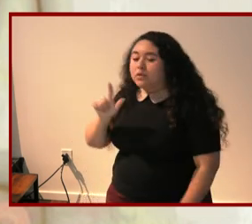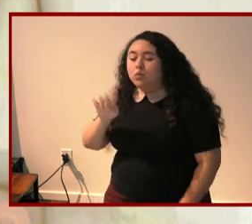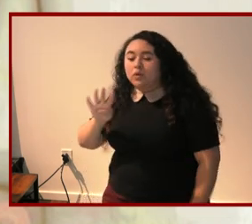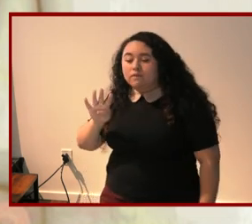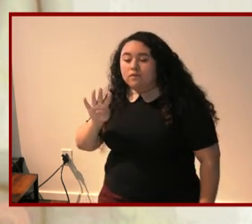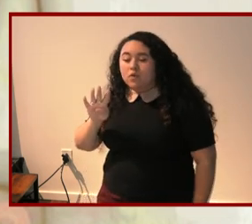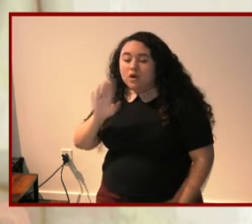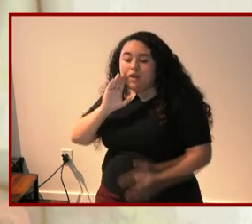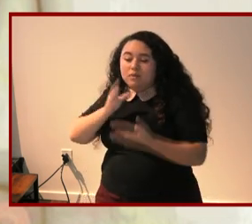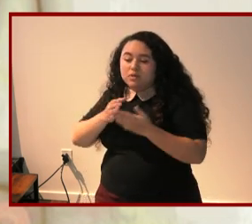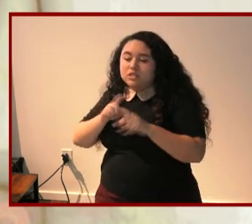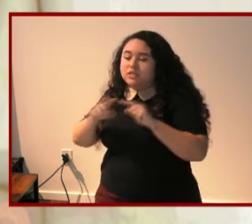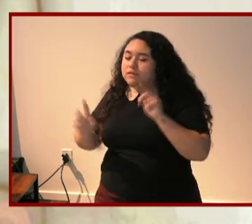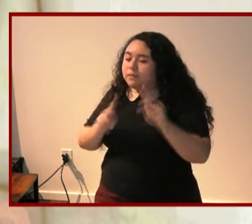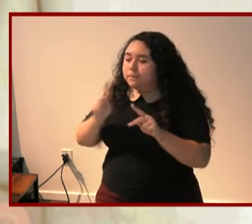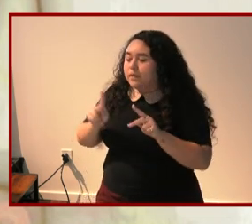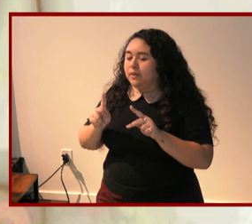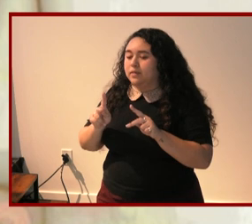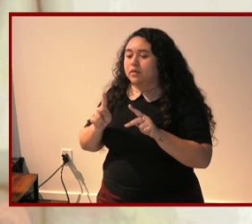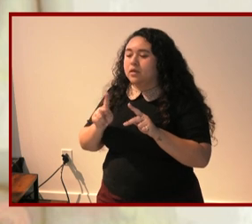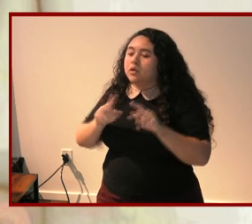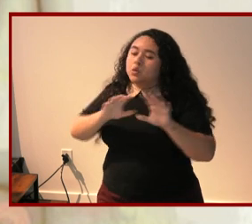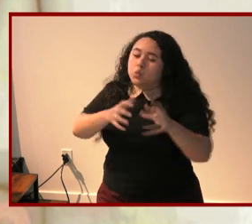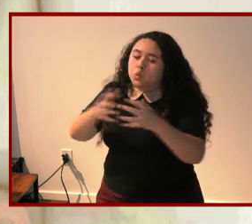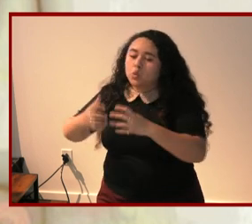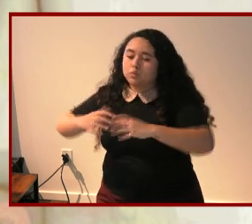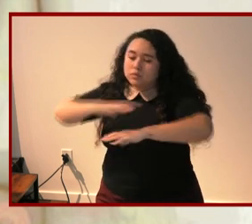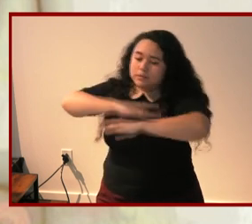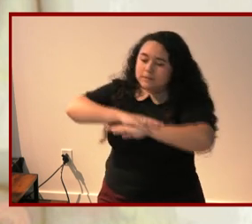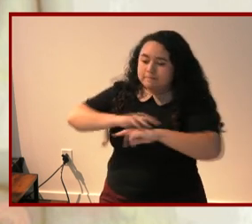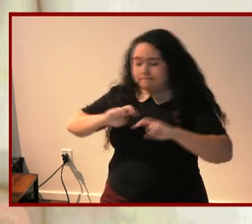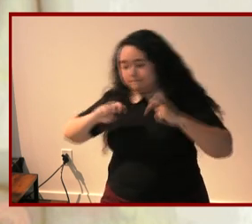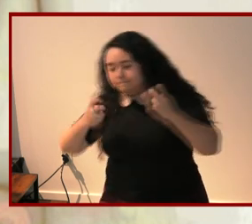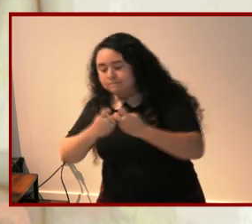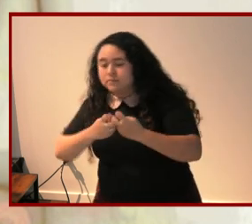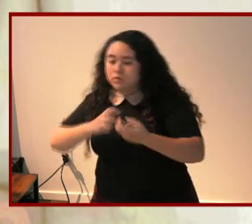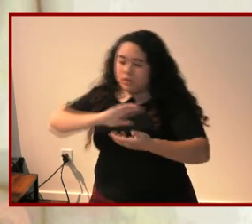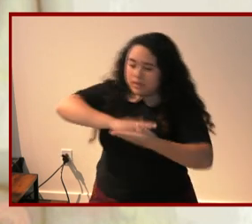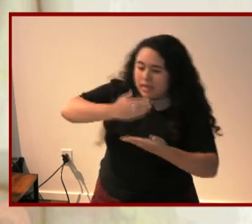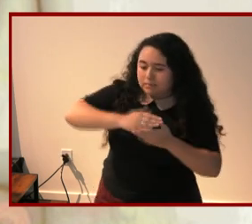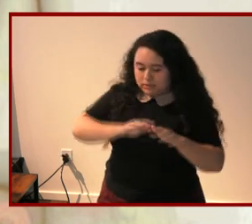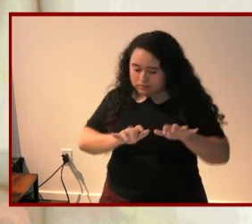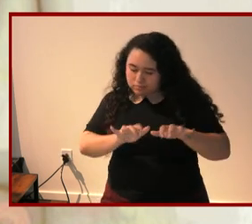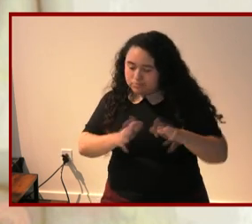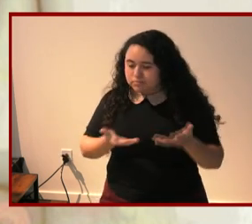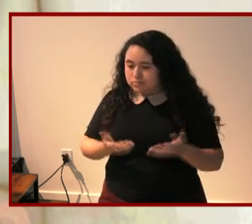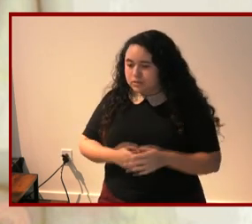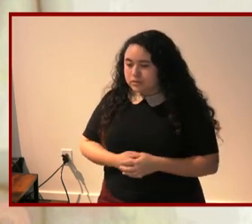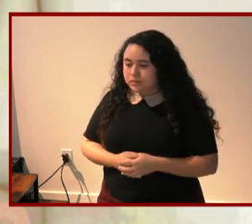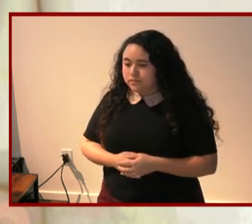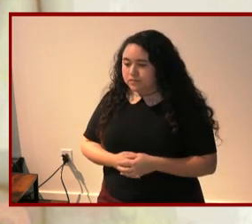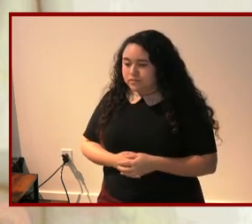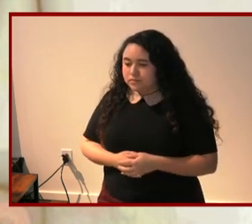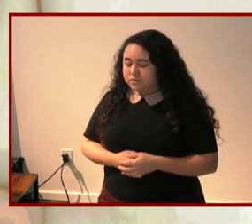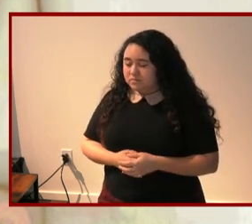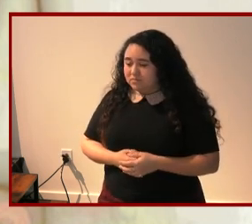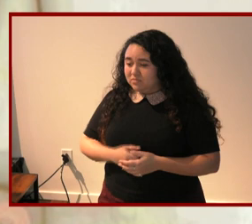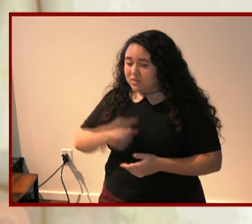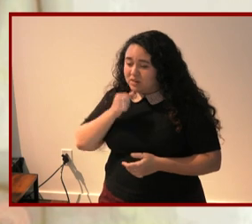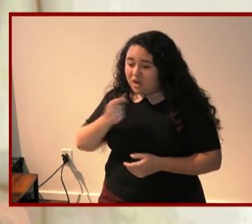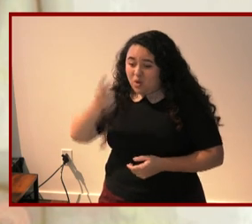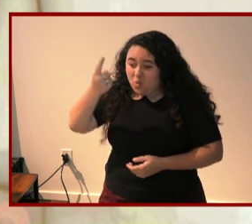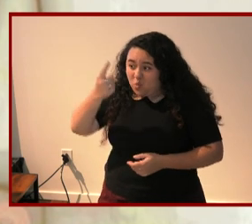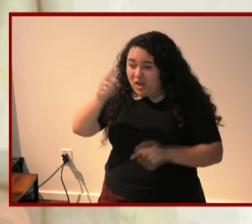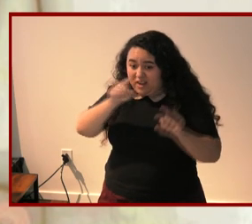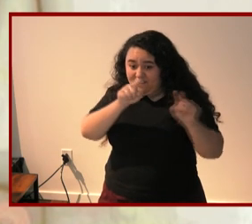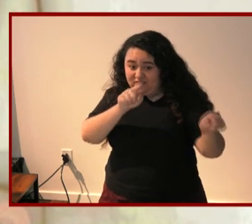feature a number of people alone or in groups at desks behind laptops and not a single one